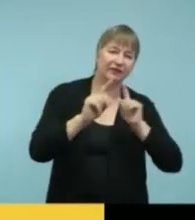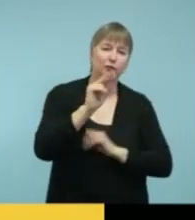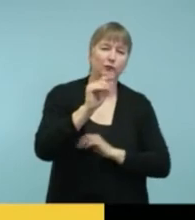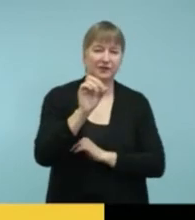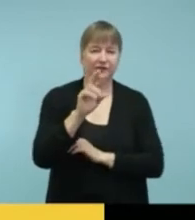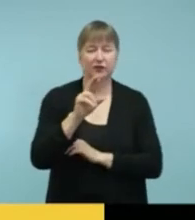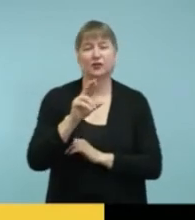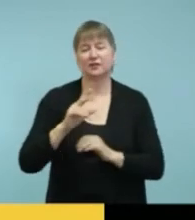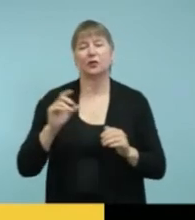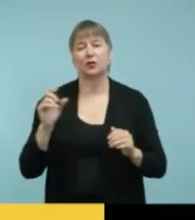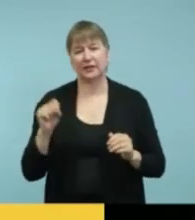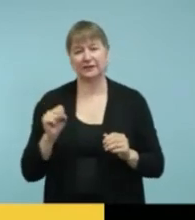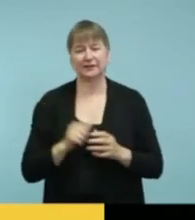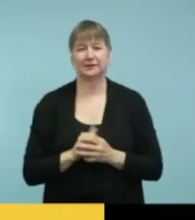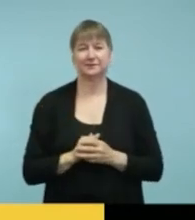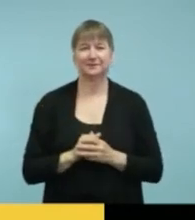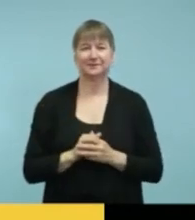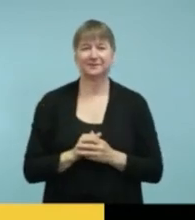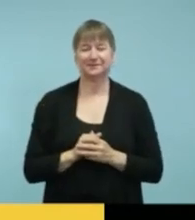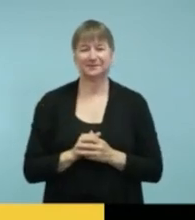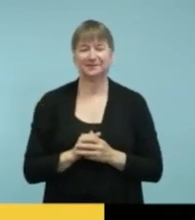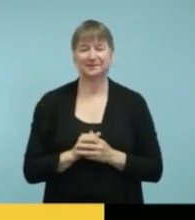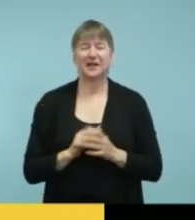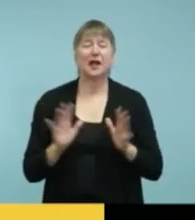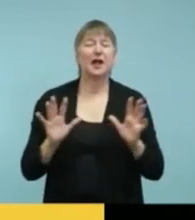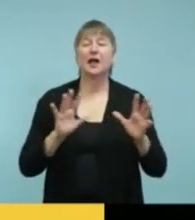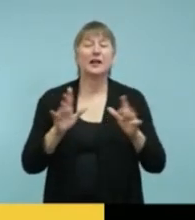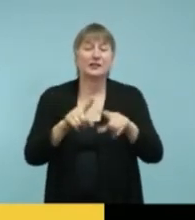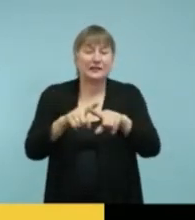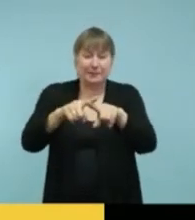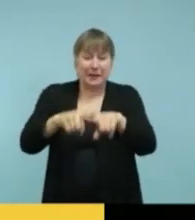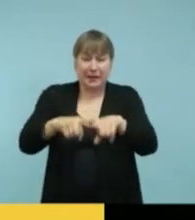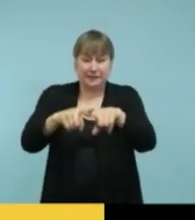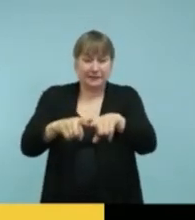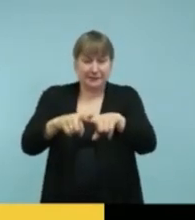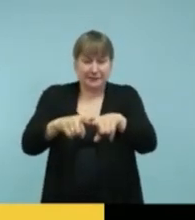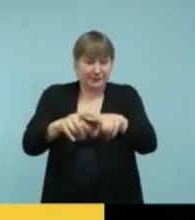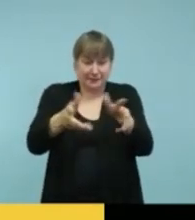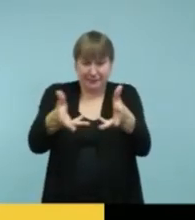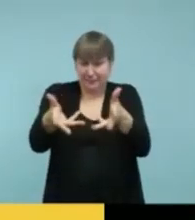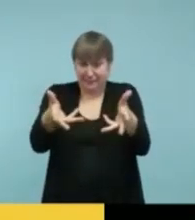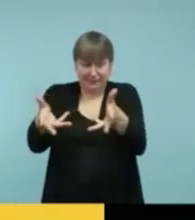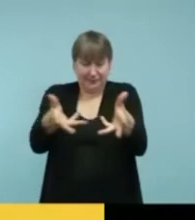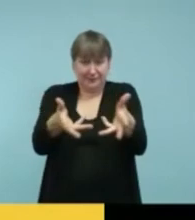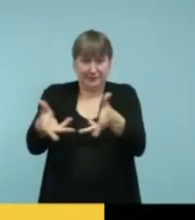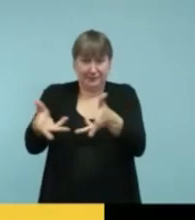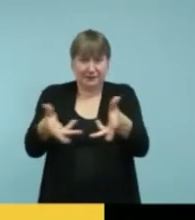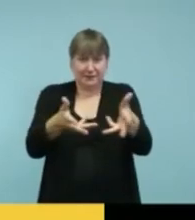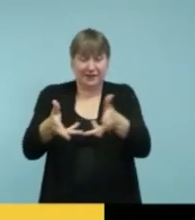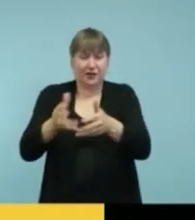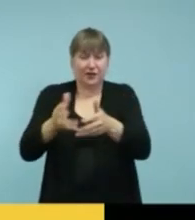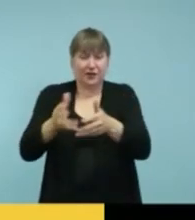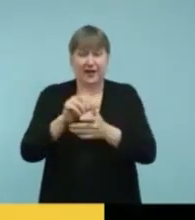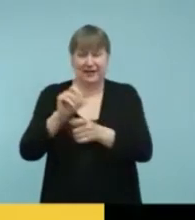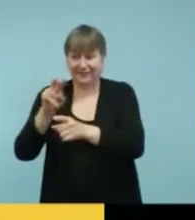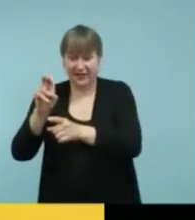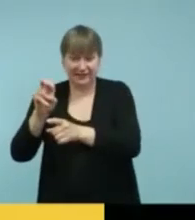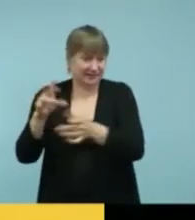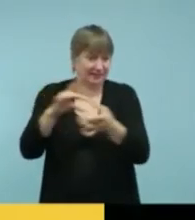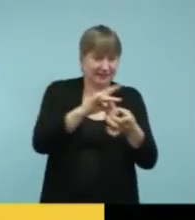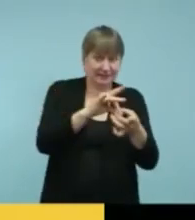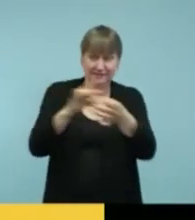but it really depends on the, it depends on the, on the device going from one to one.